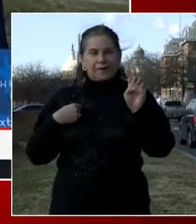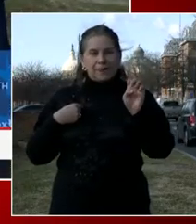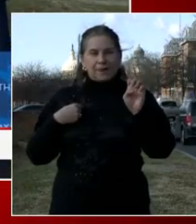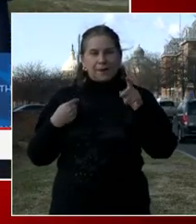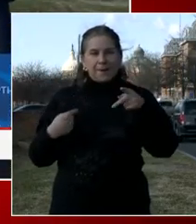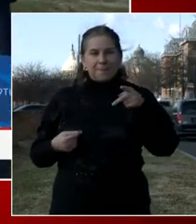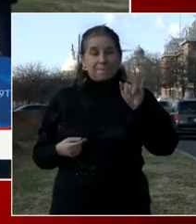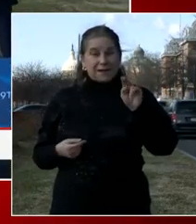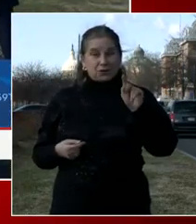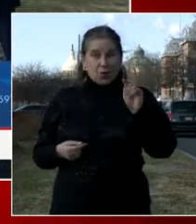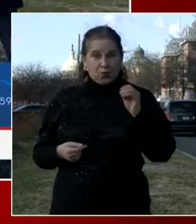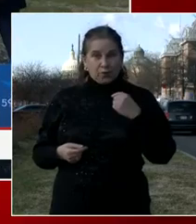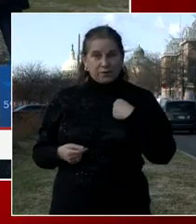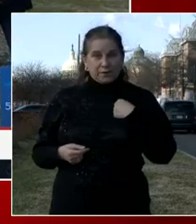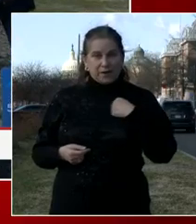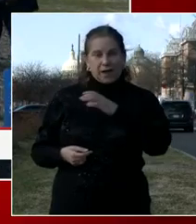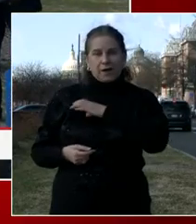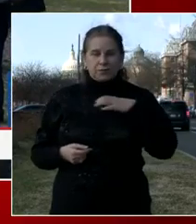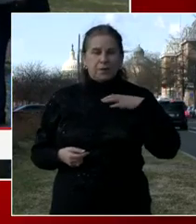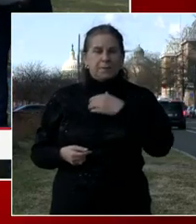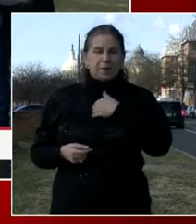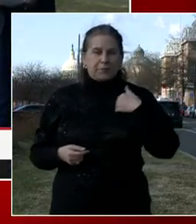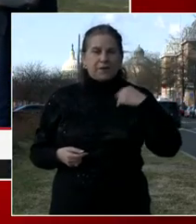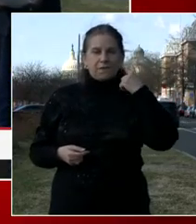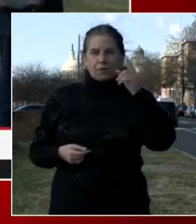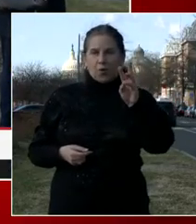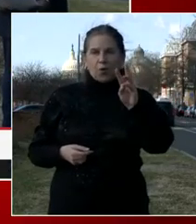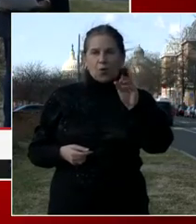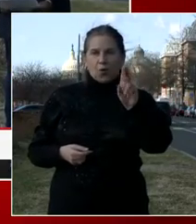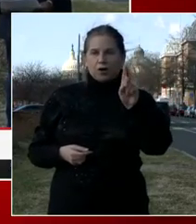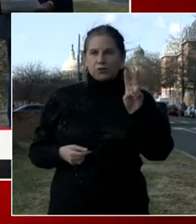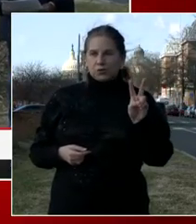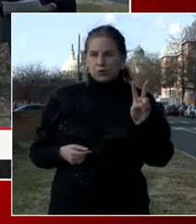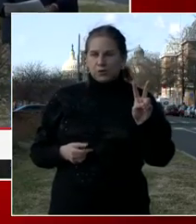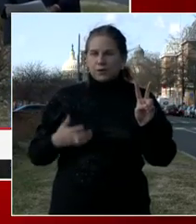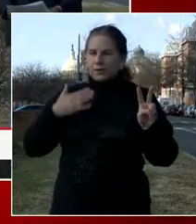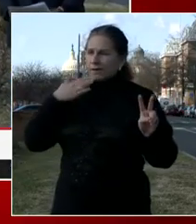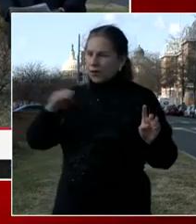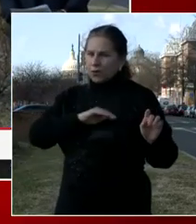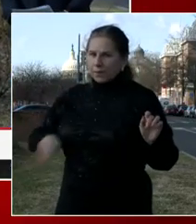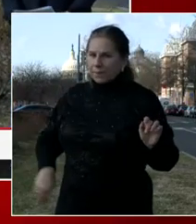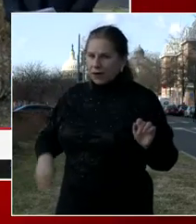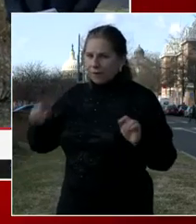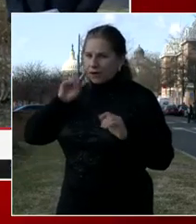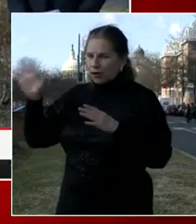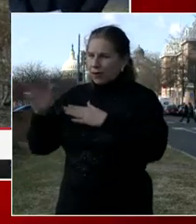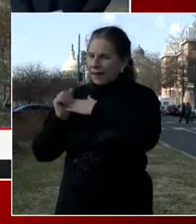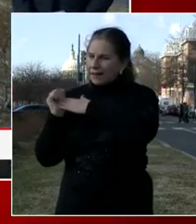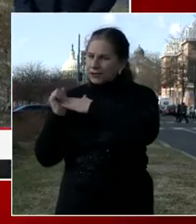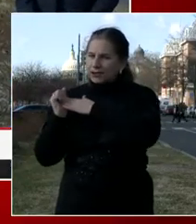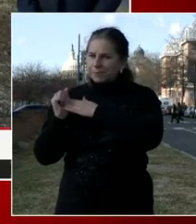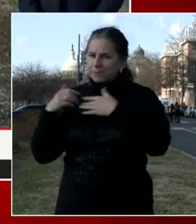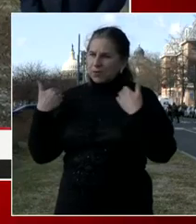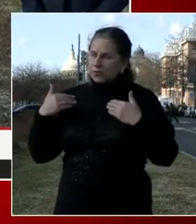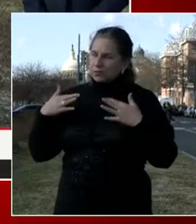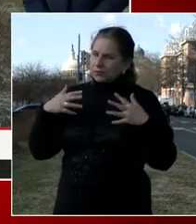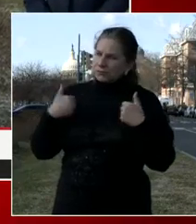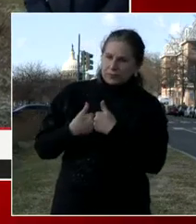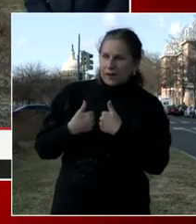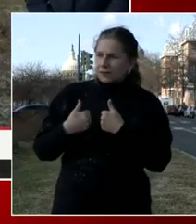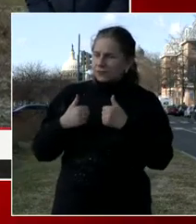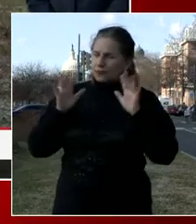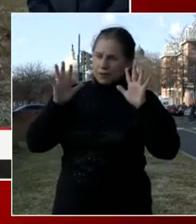and chief Conti for your leadership during these extraordinarily challenging times, um, and echo the